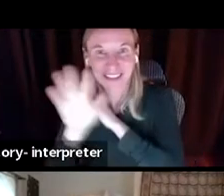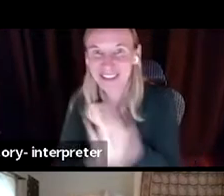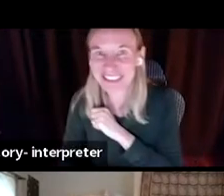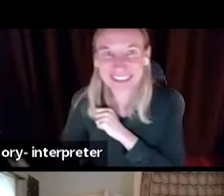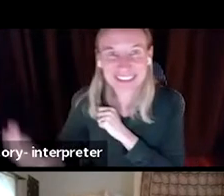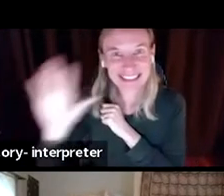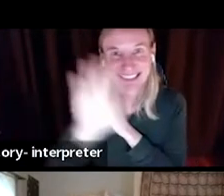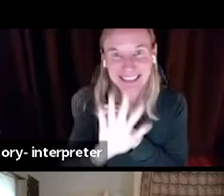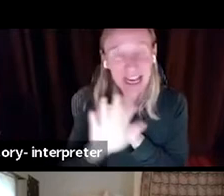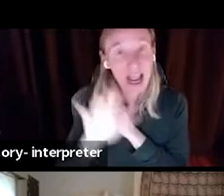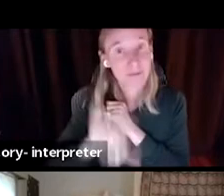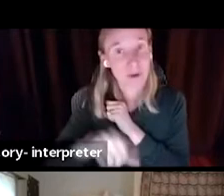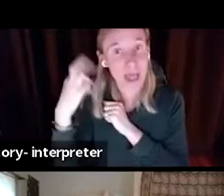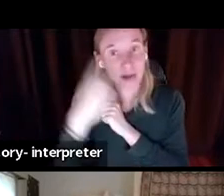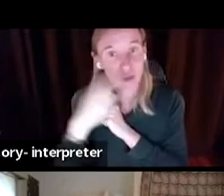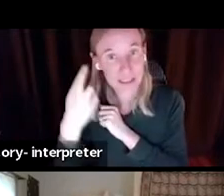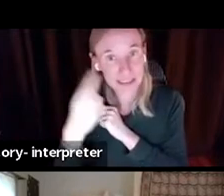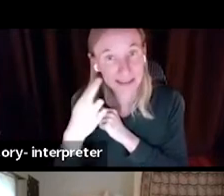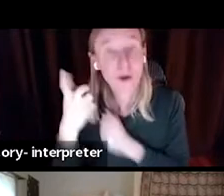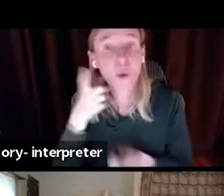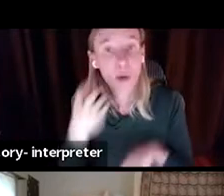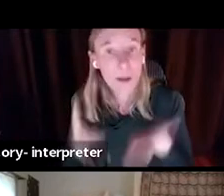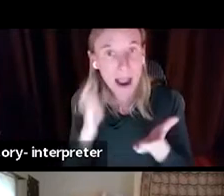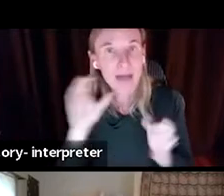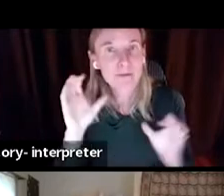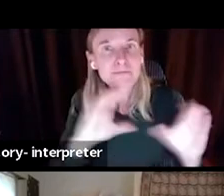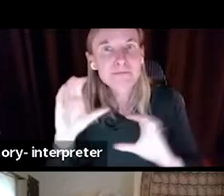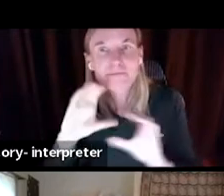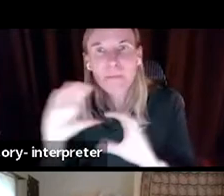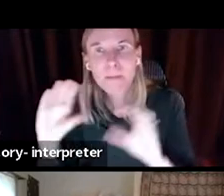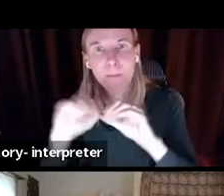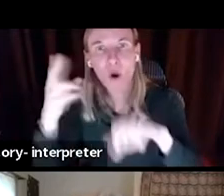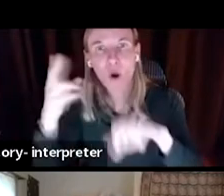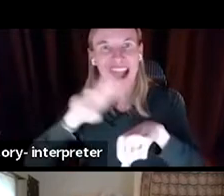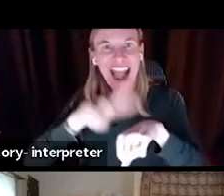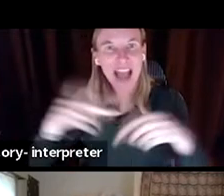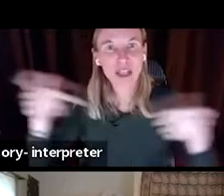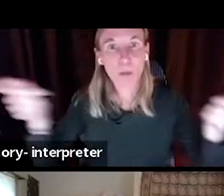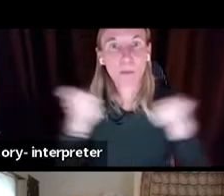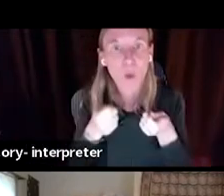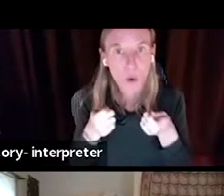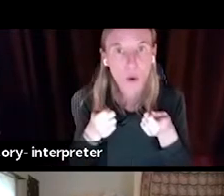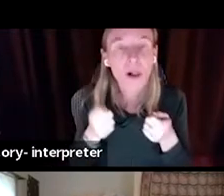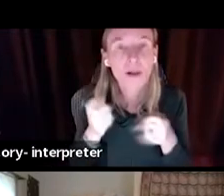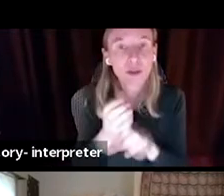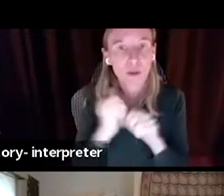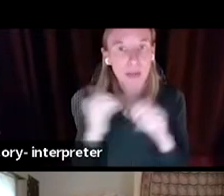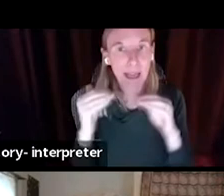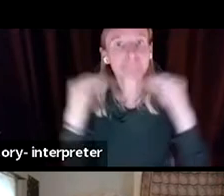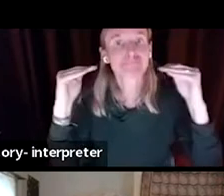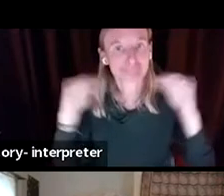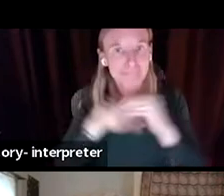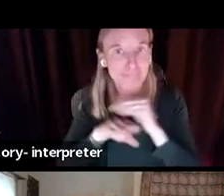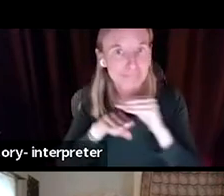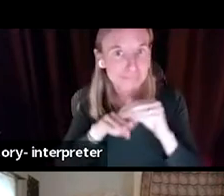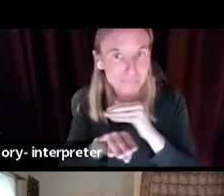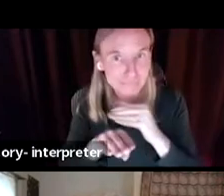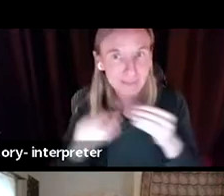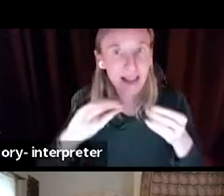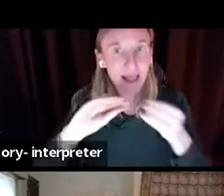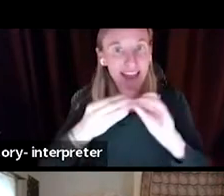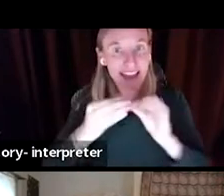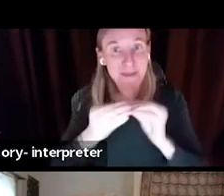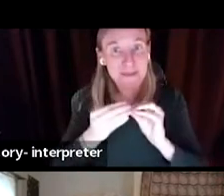And for that reason, we may have to look to a more national pool to be able to have the number